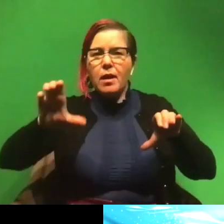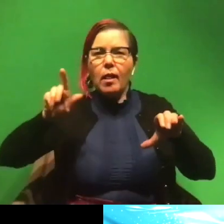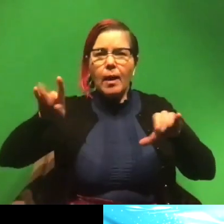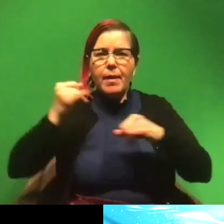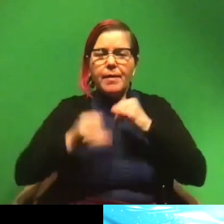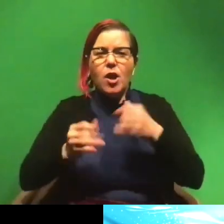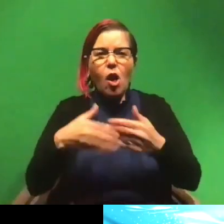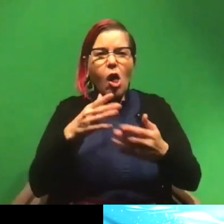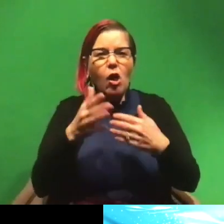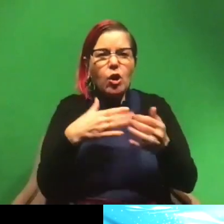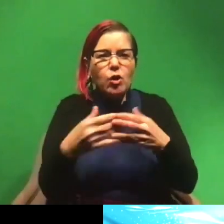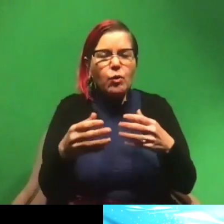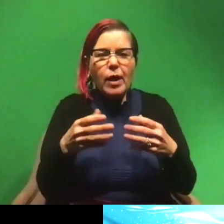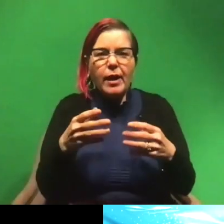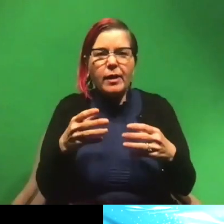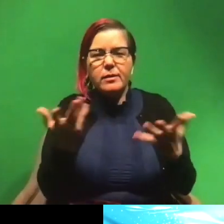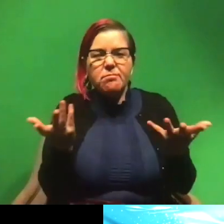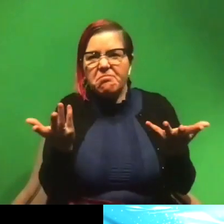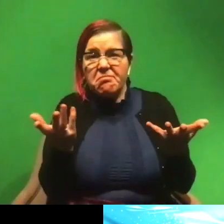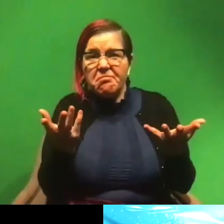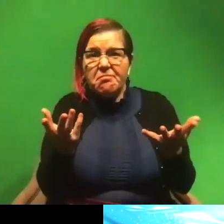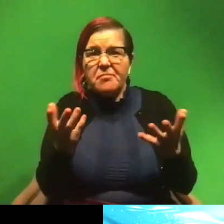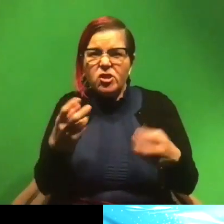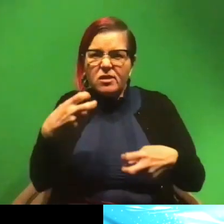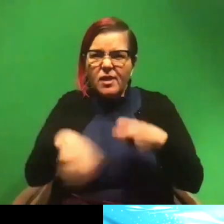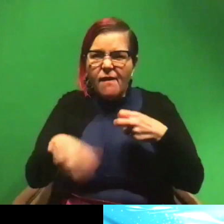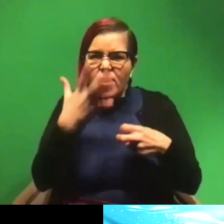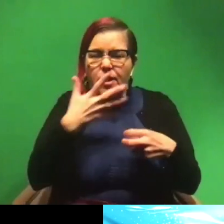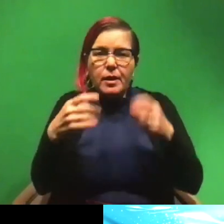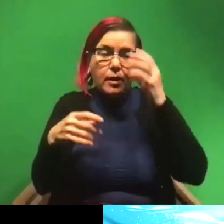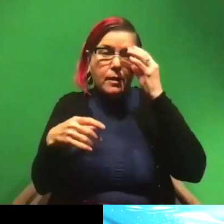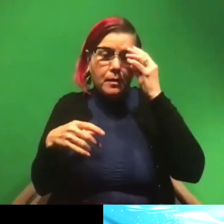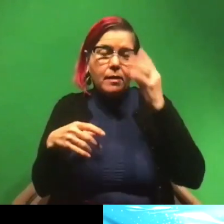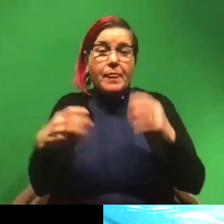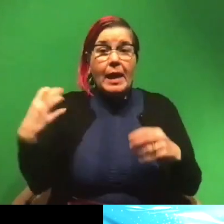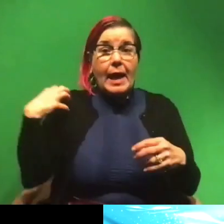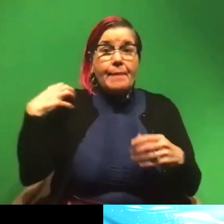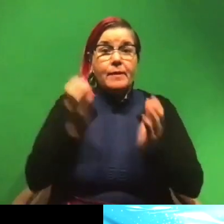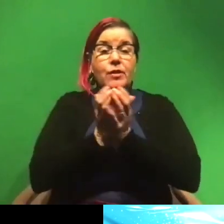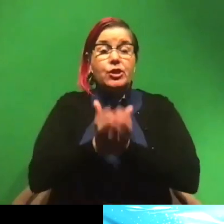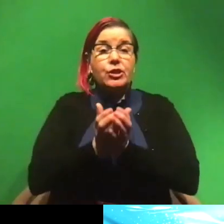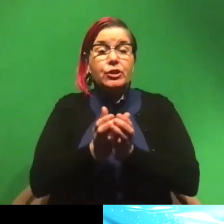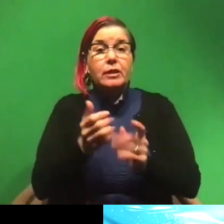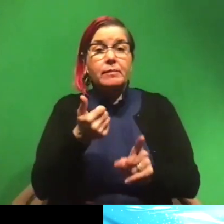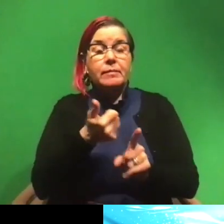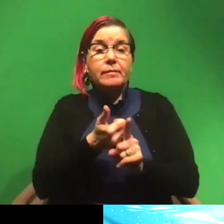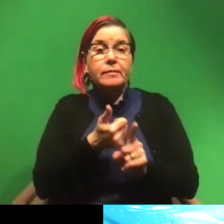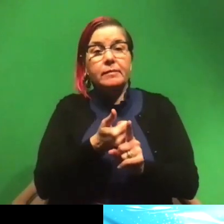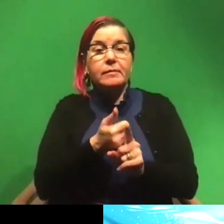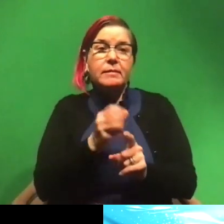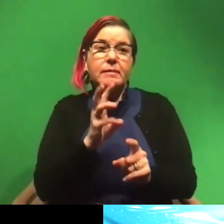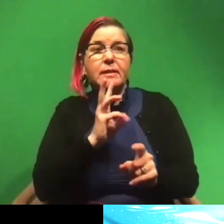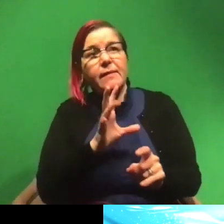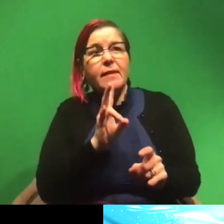gray. They're very nondescript and kind of like tough looking. And the captain of the ship was like this 65,